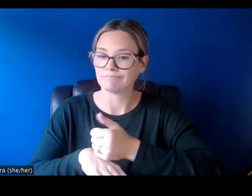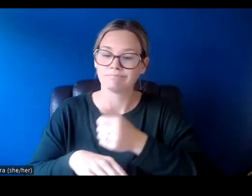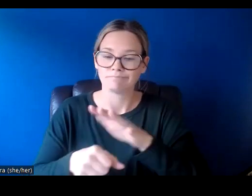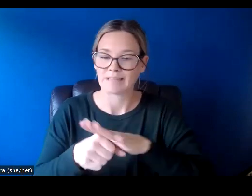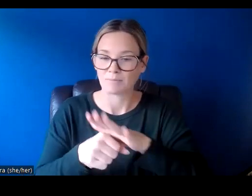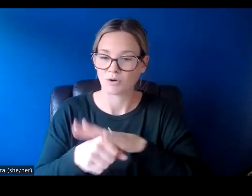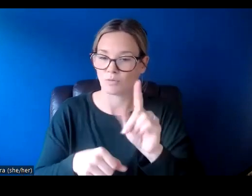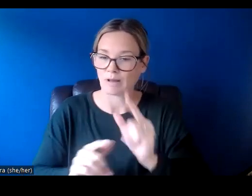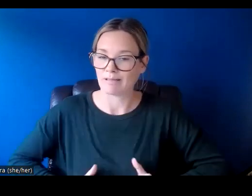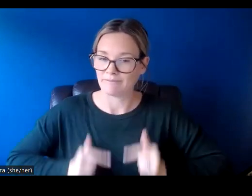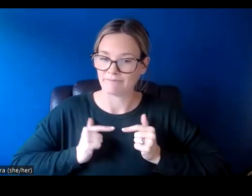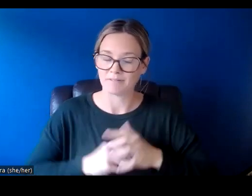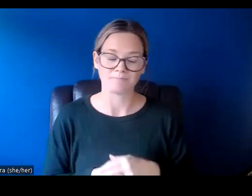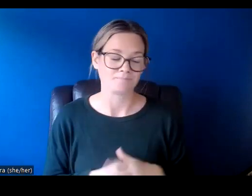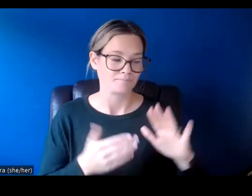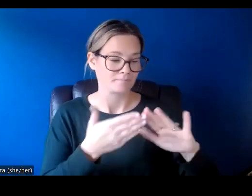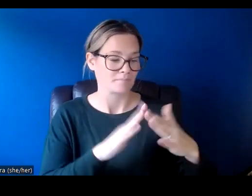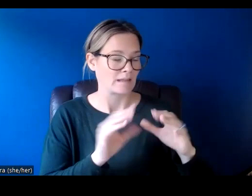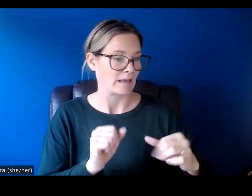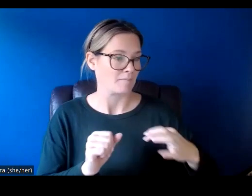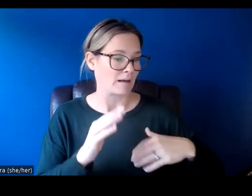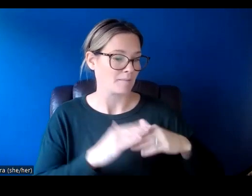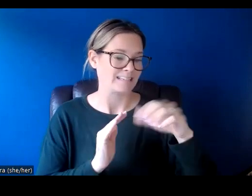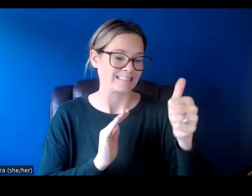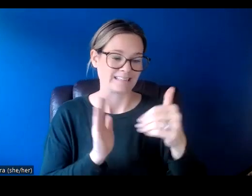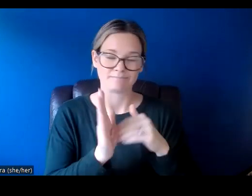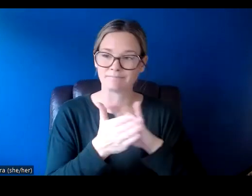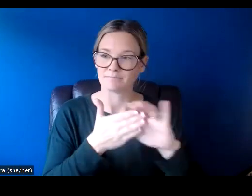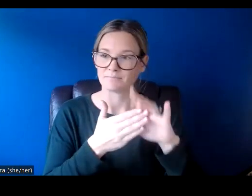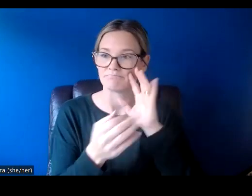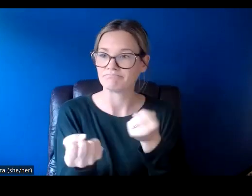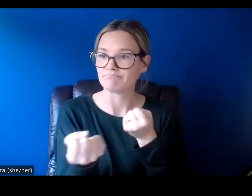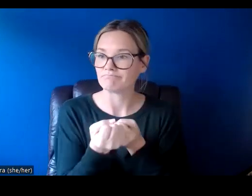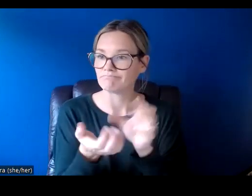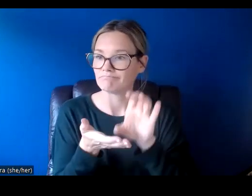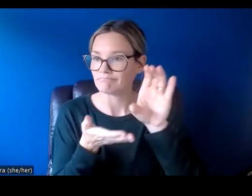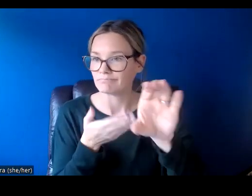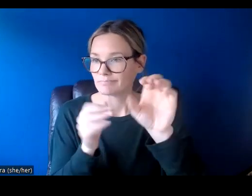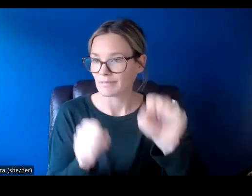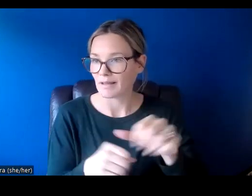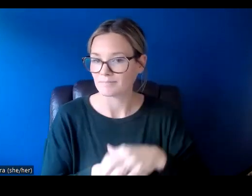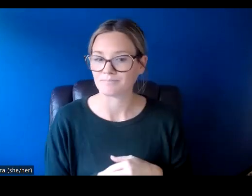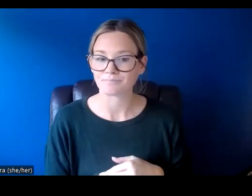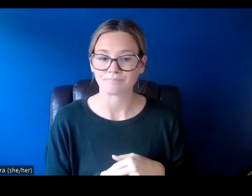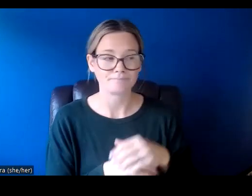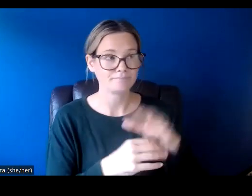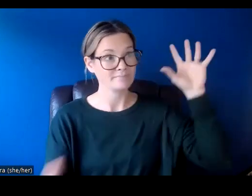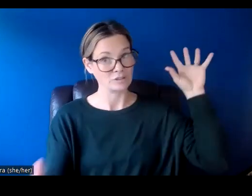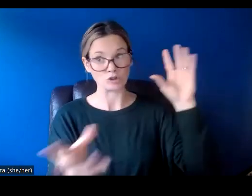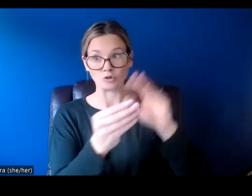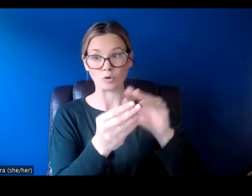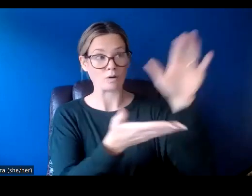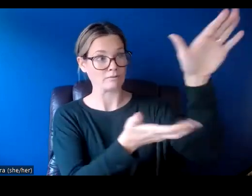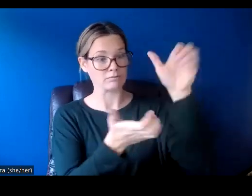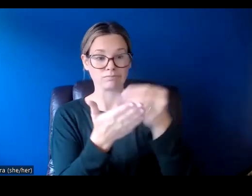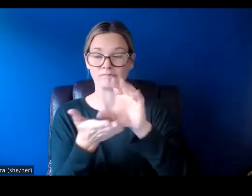And communities can apply for up to ten thousand dollars in support. The total funding for this program is